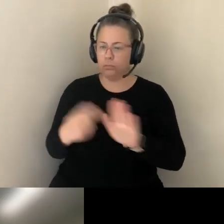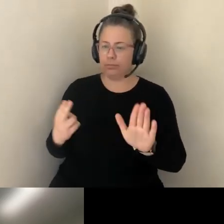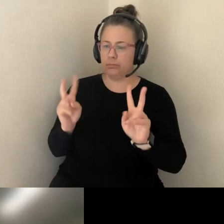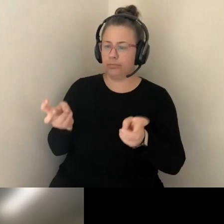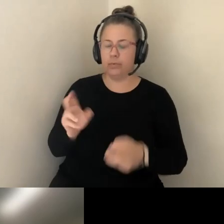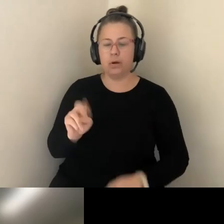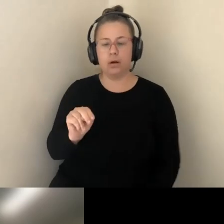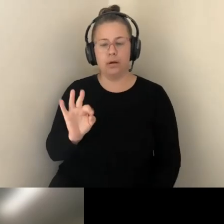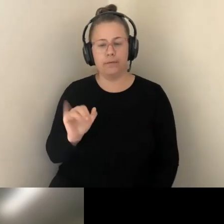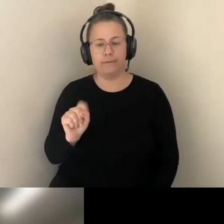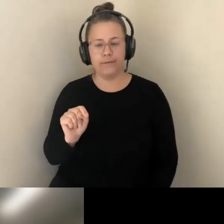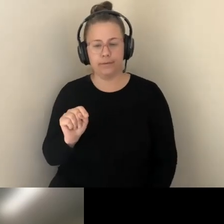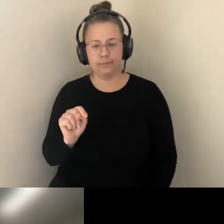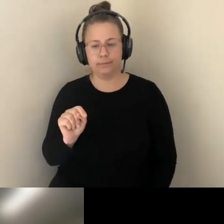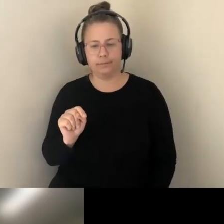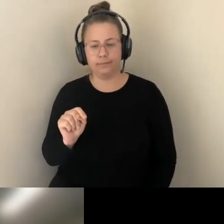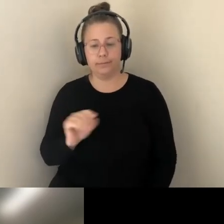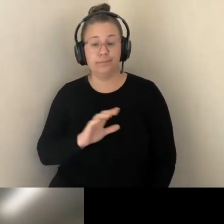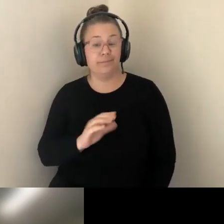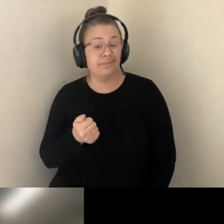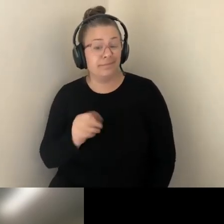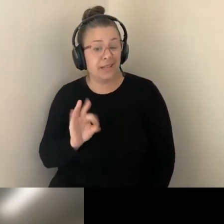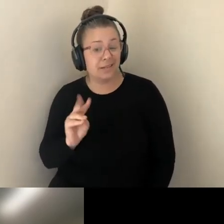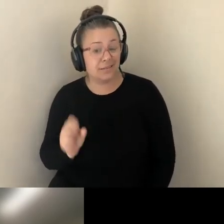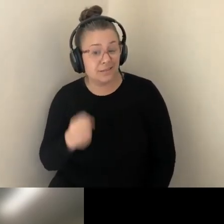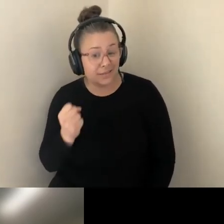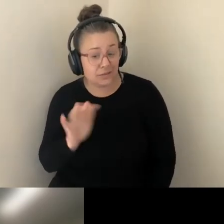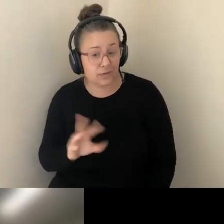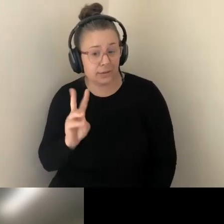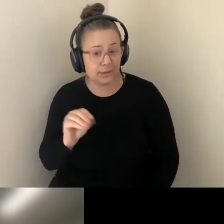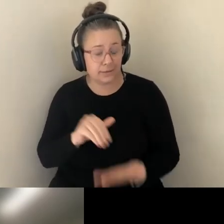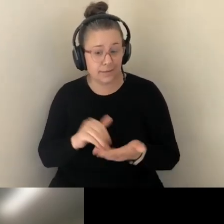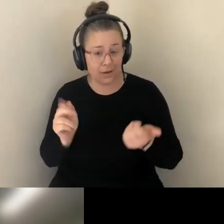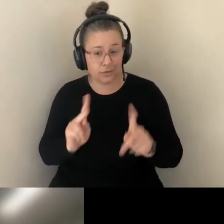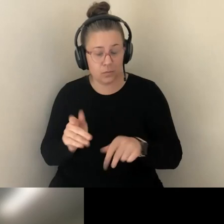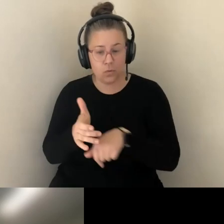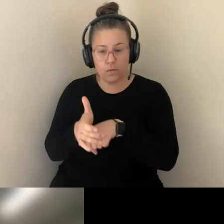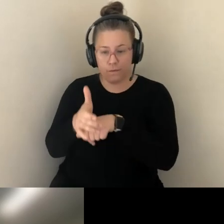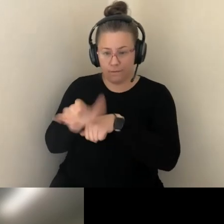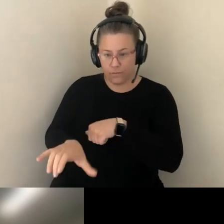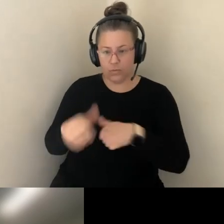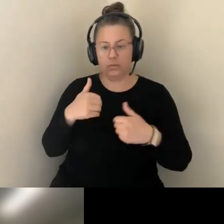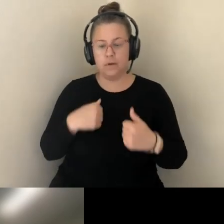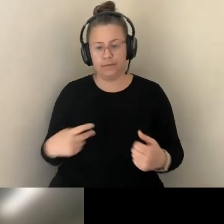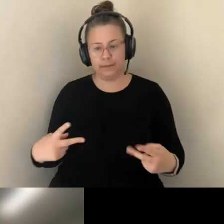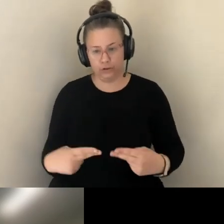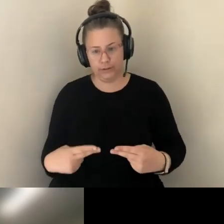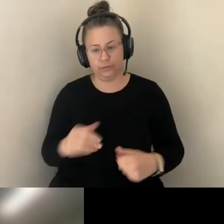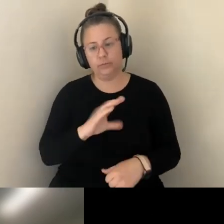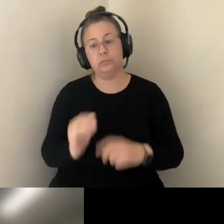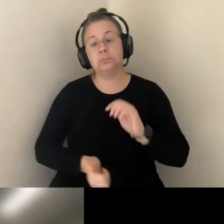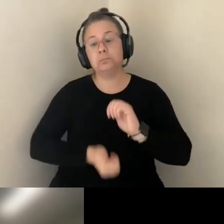SUBJECTED TO COMPULSORY STERILIZATION, MOST OF THEM IN STATE INSTITUTIONS ACROSS THE COUNTRY.